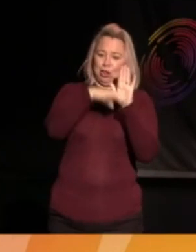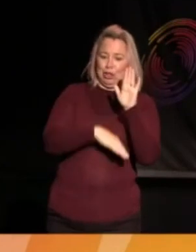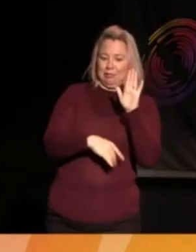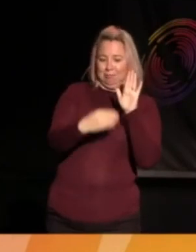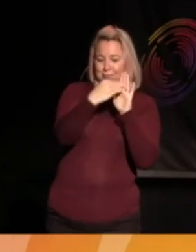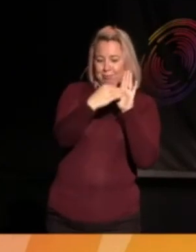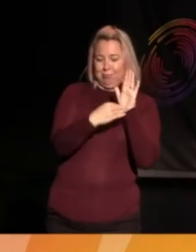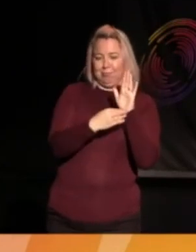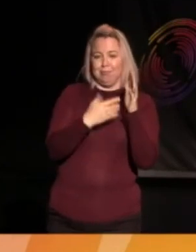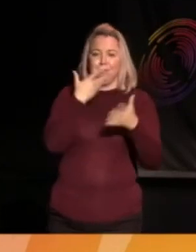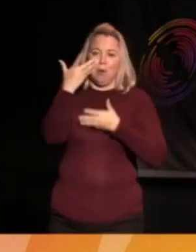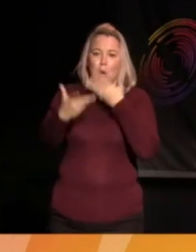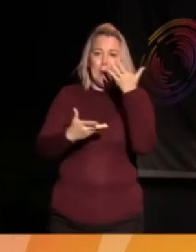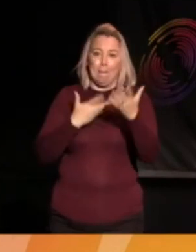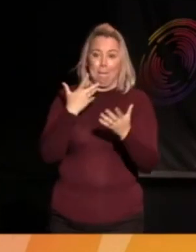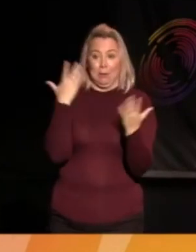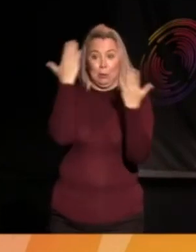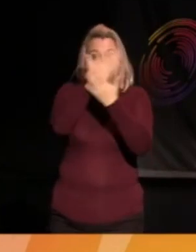thanks, Jay, for being here.